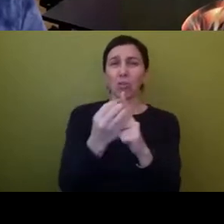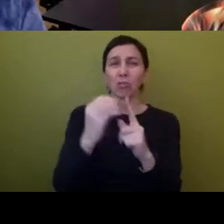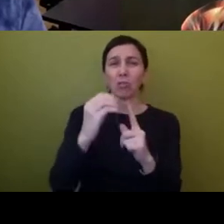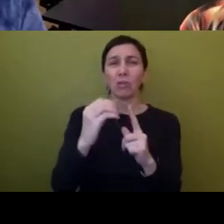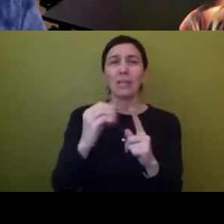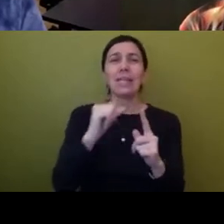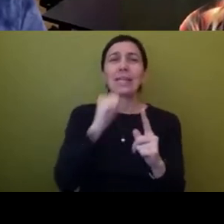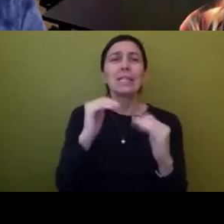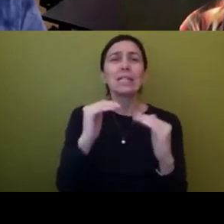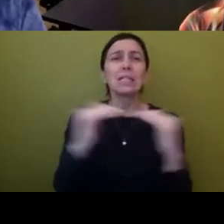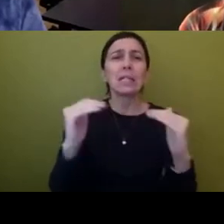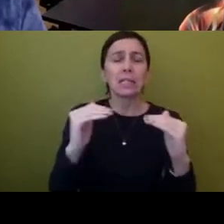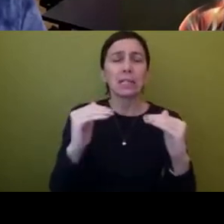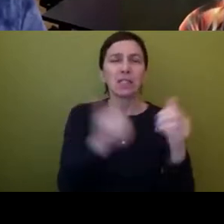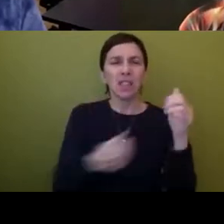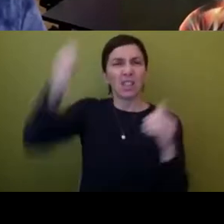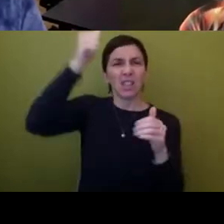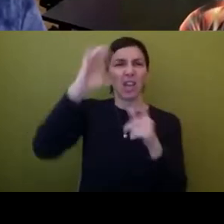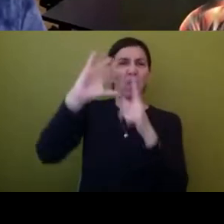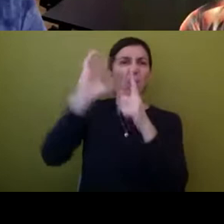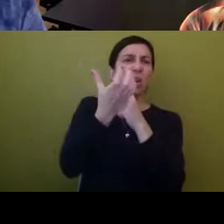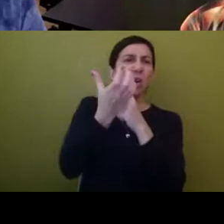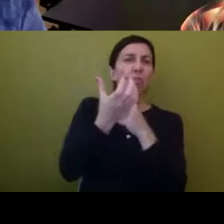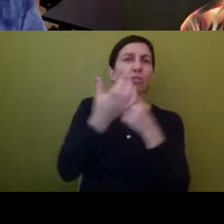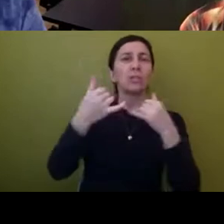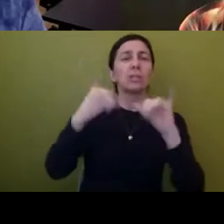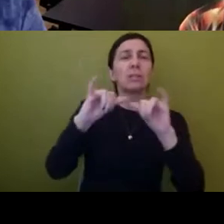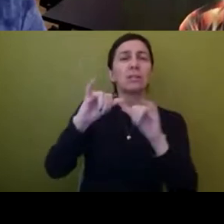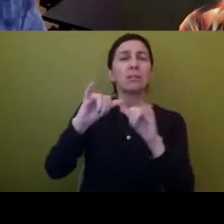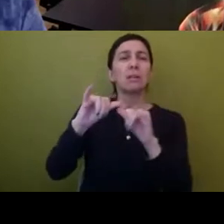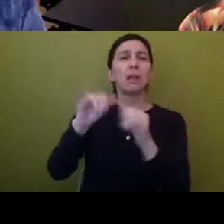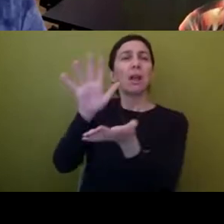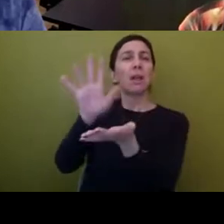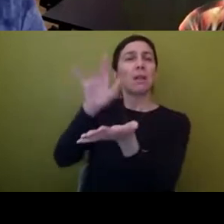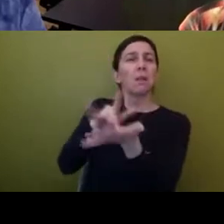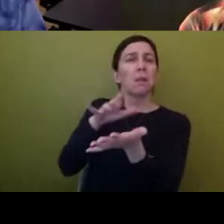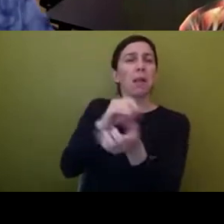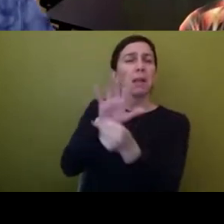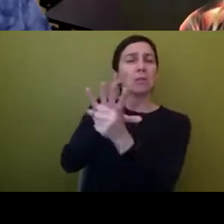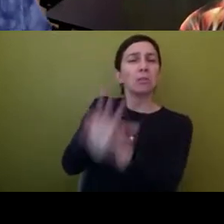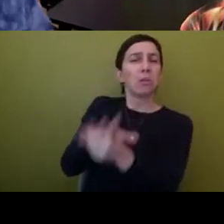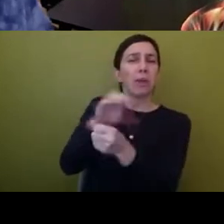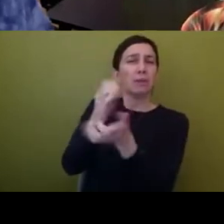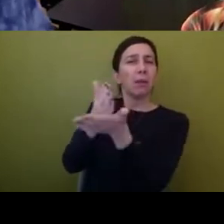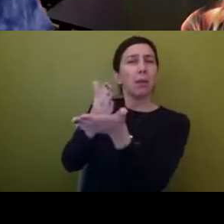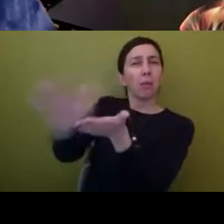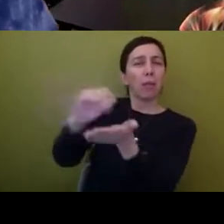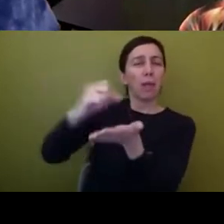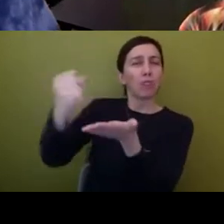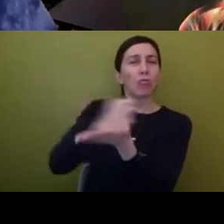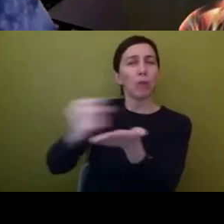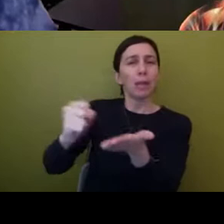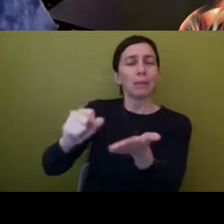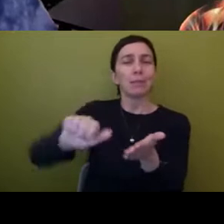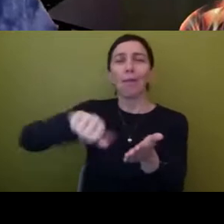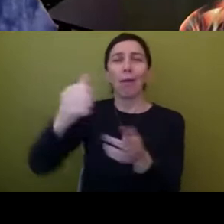culture could continue to marginalize, uh, could continue to suppress, could continue to erase, um,